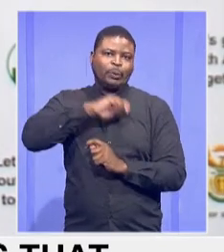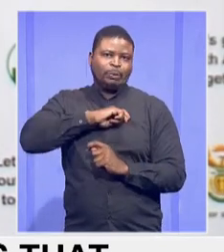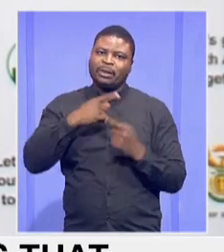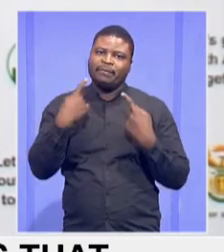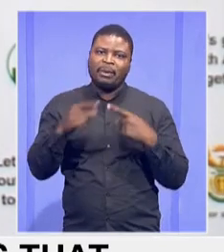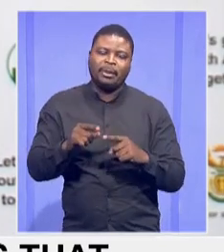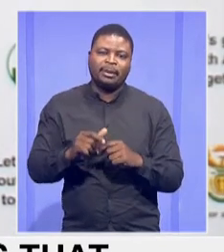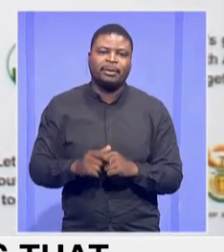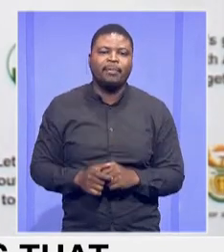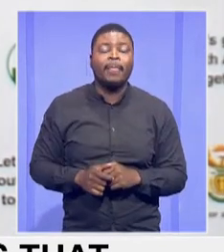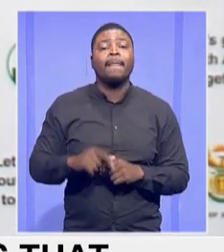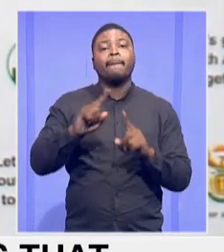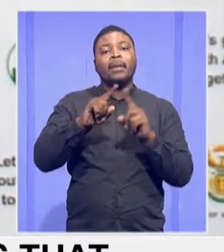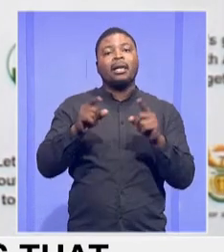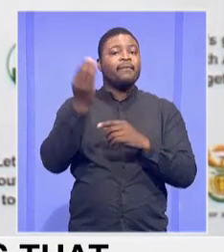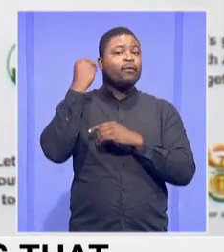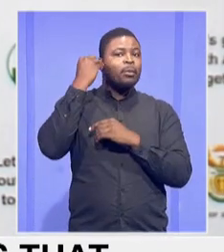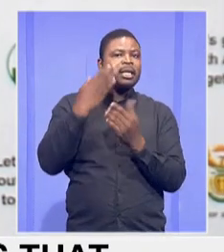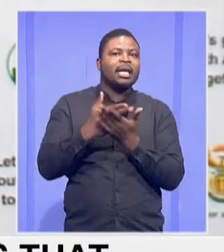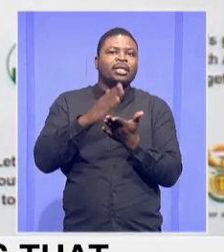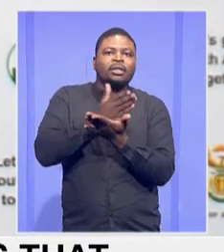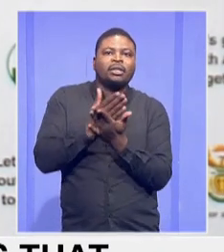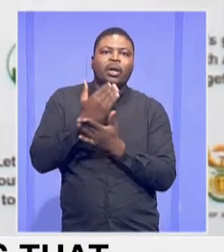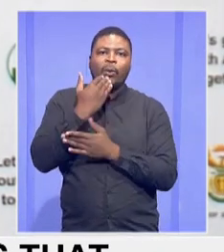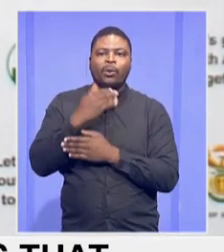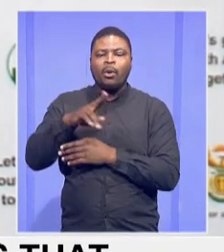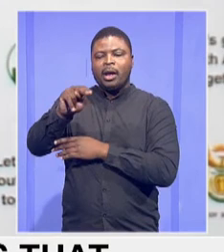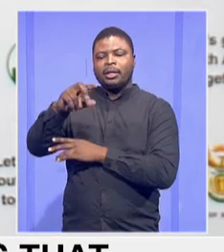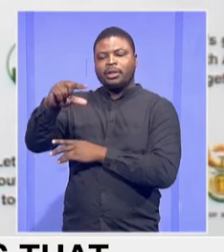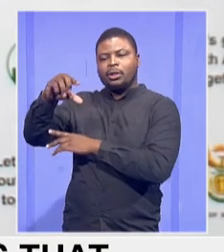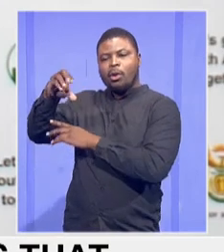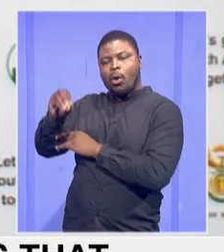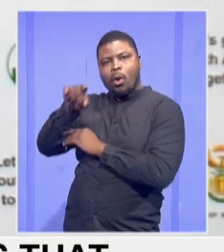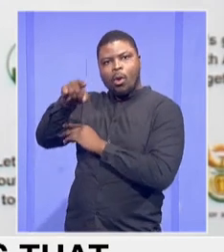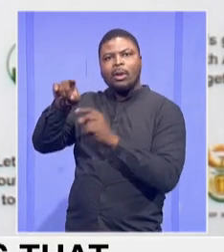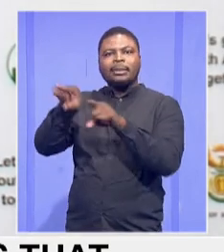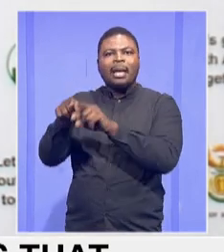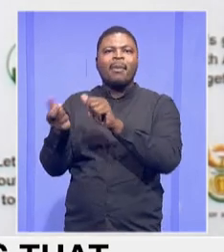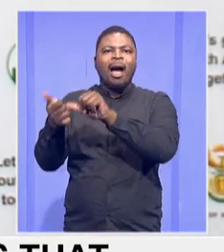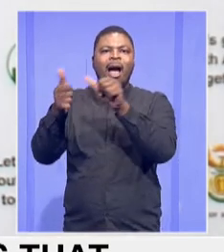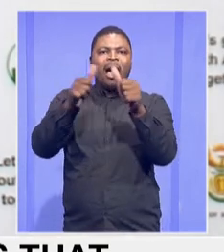and many organizations that we meet with. These are some of the,